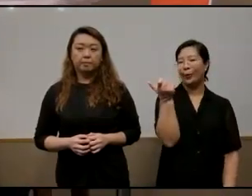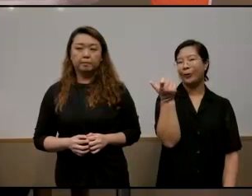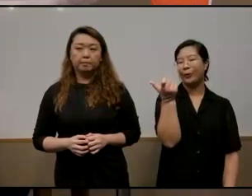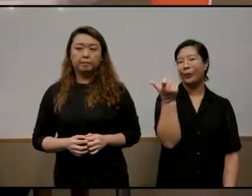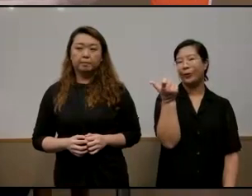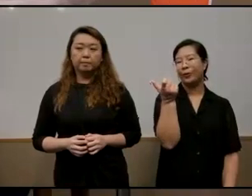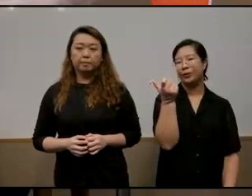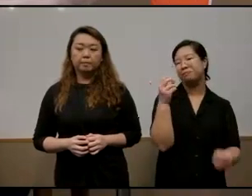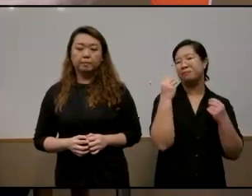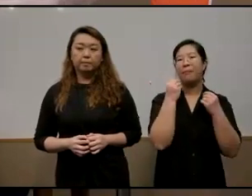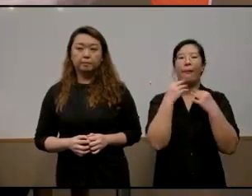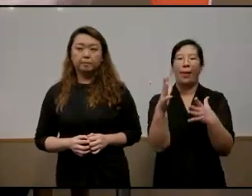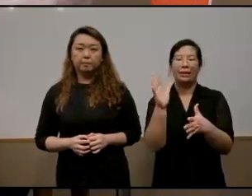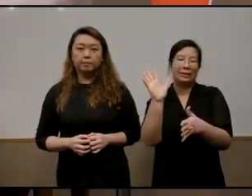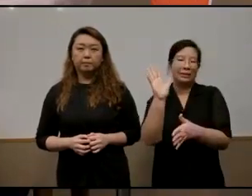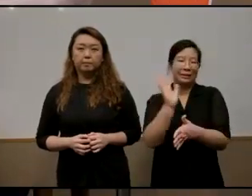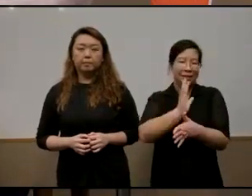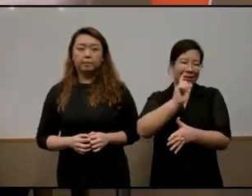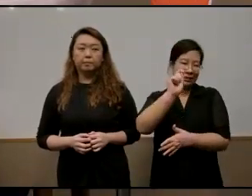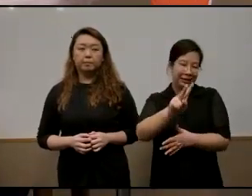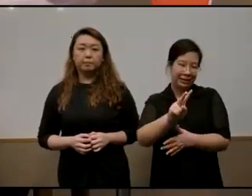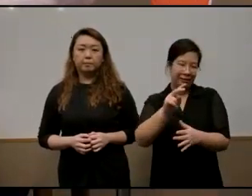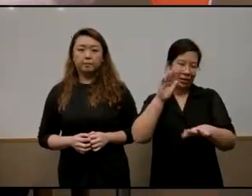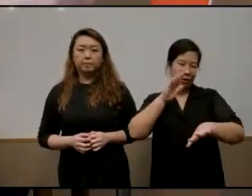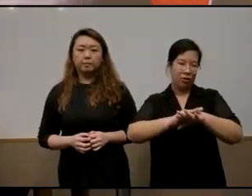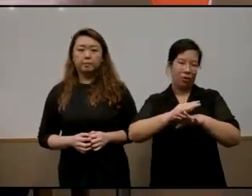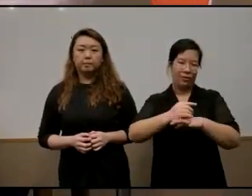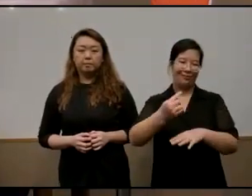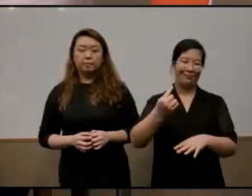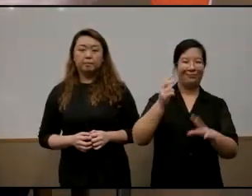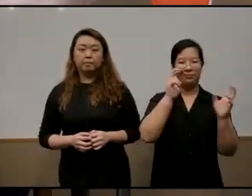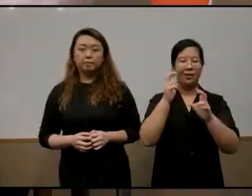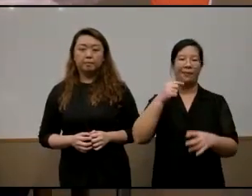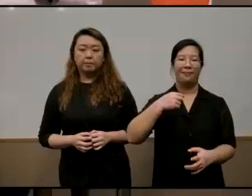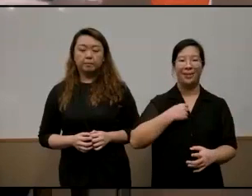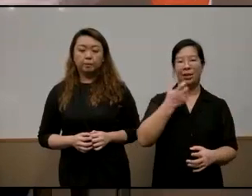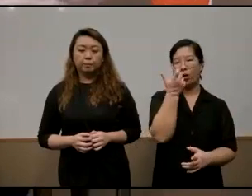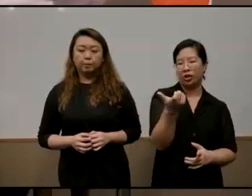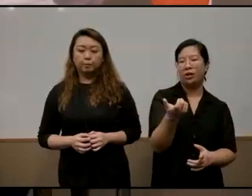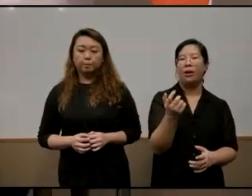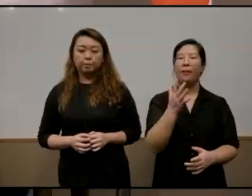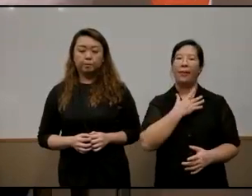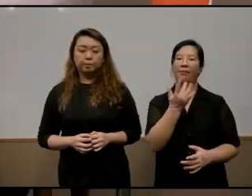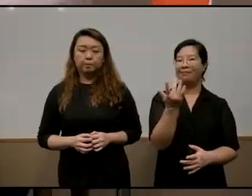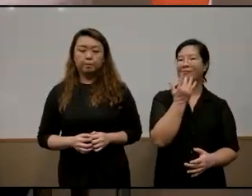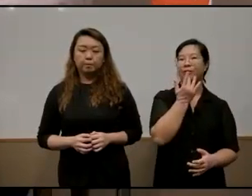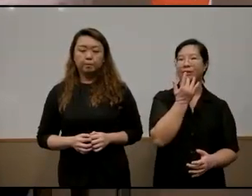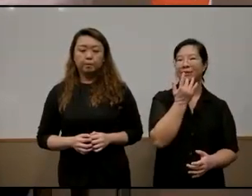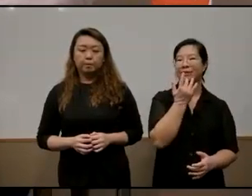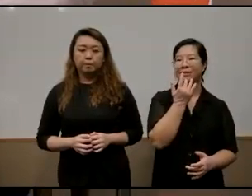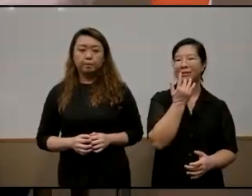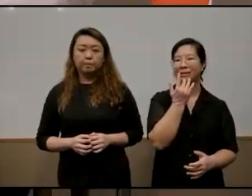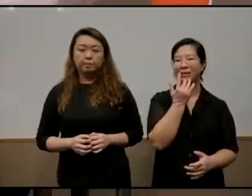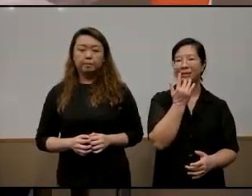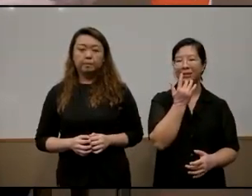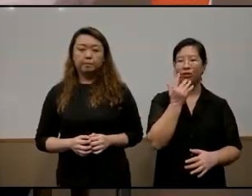tv documentaries on me watch and one of this favorite program that i followed uh throughout